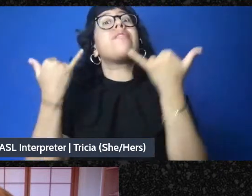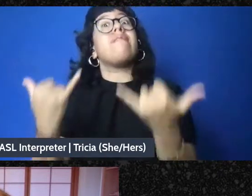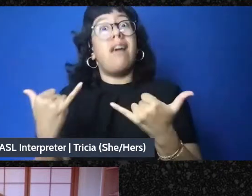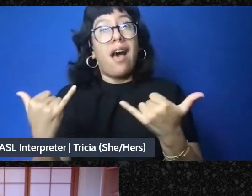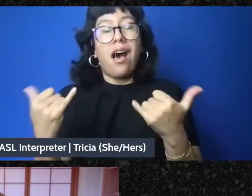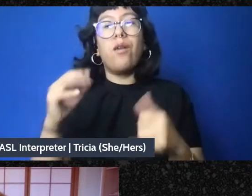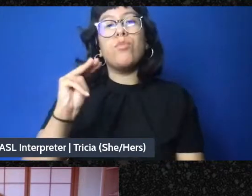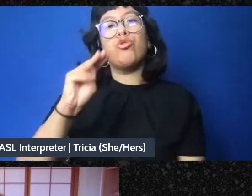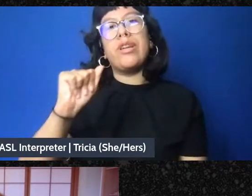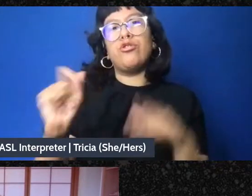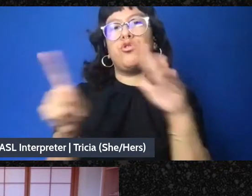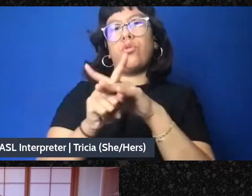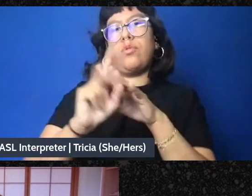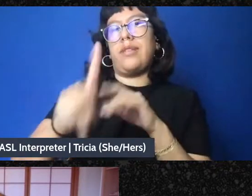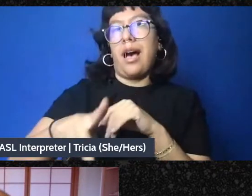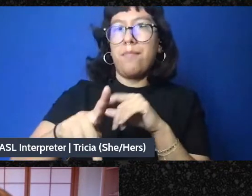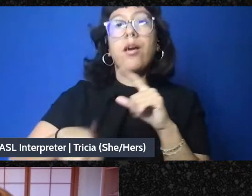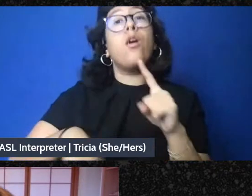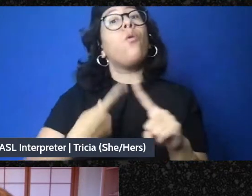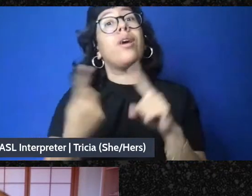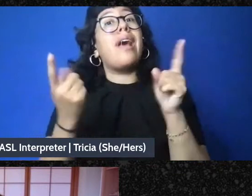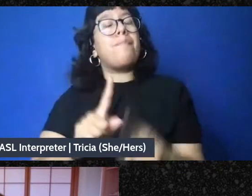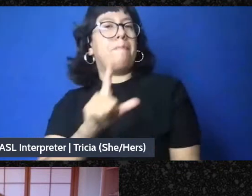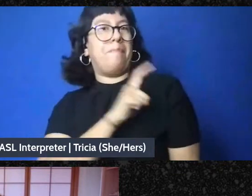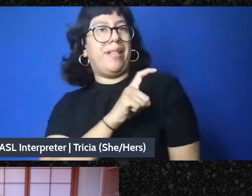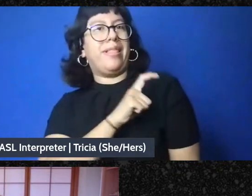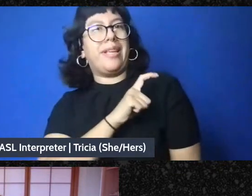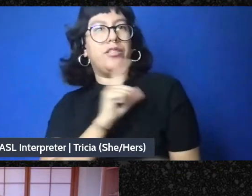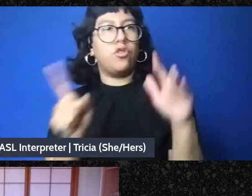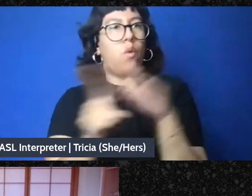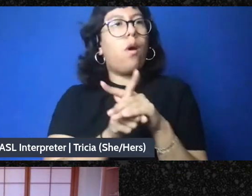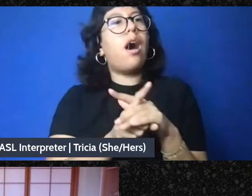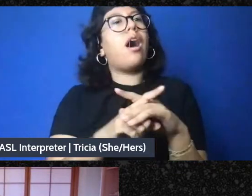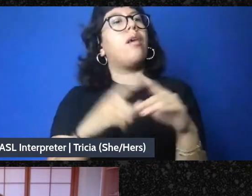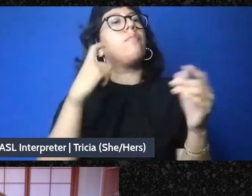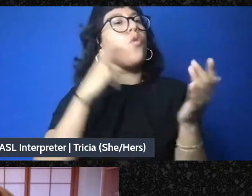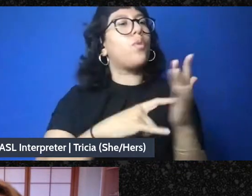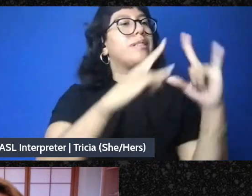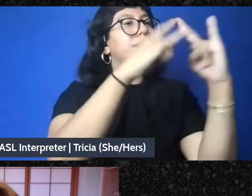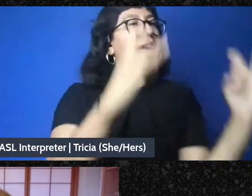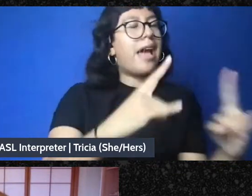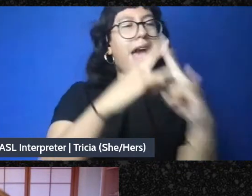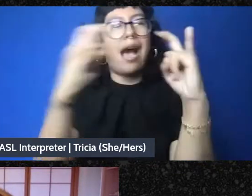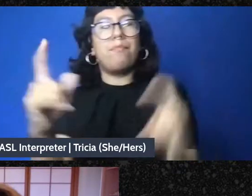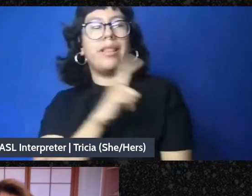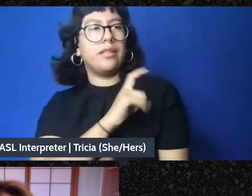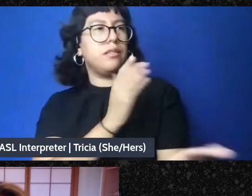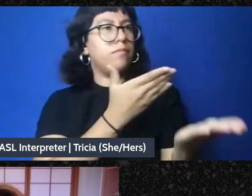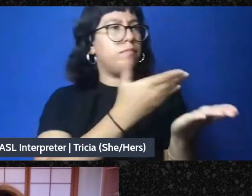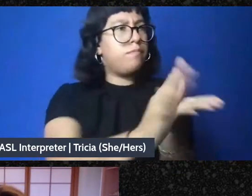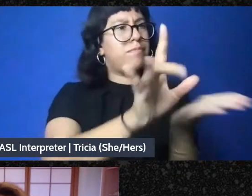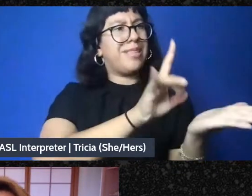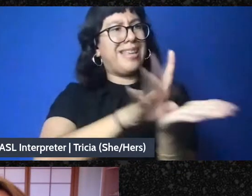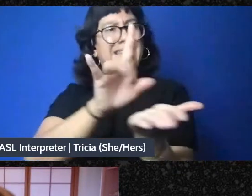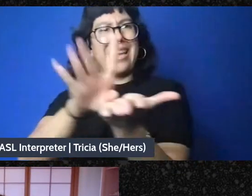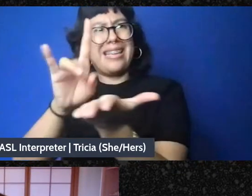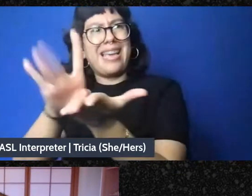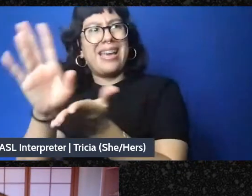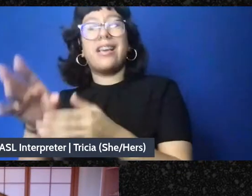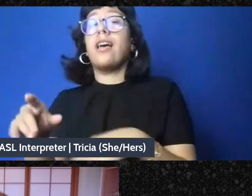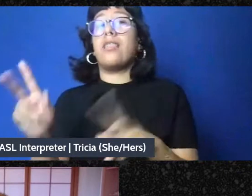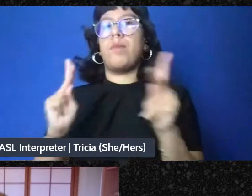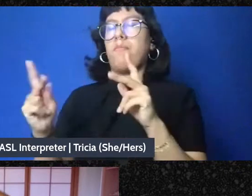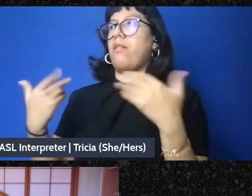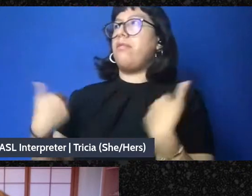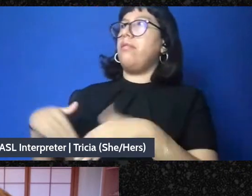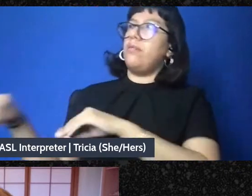up when the police go and evict people from their camps in parks to help people move to the next place where they're going to